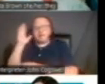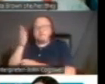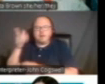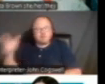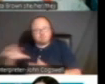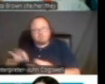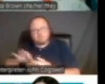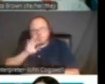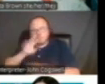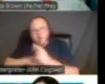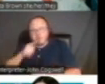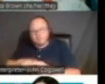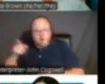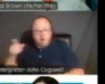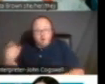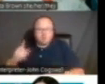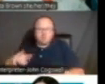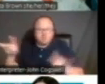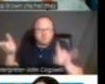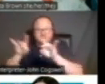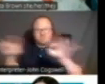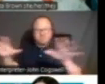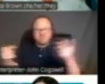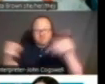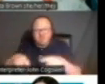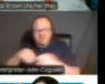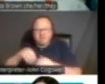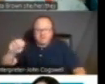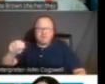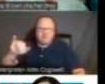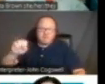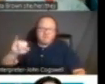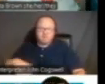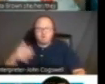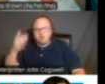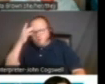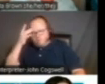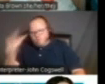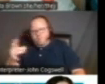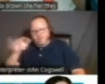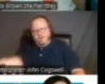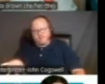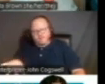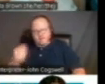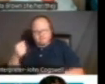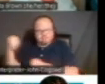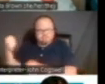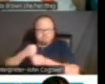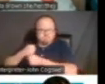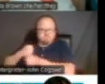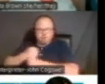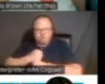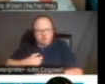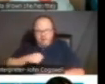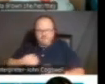us about the atrocities that happened in the mission and why that gets protested, because I didn't have